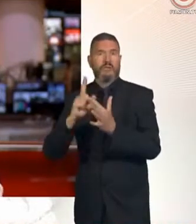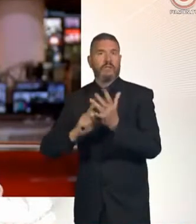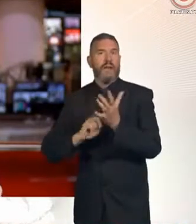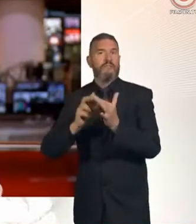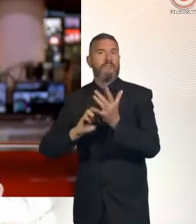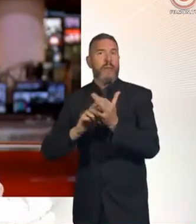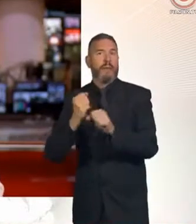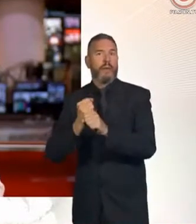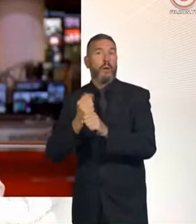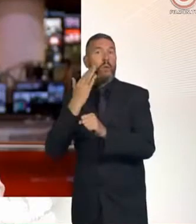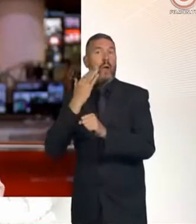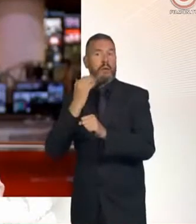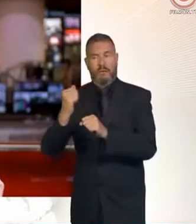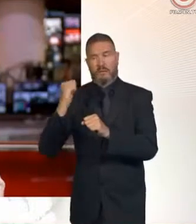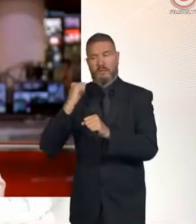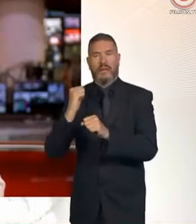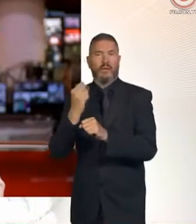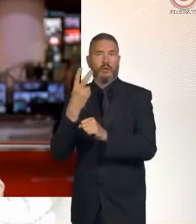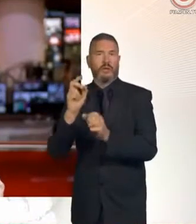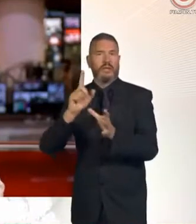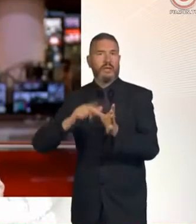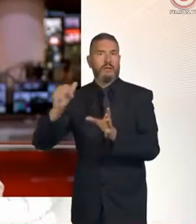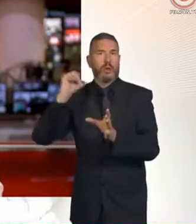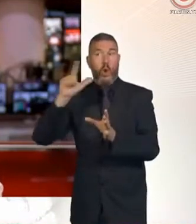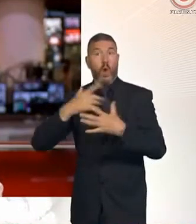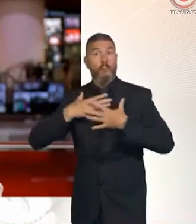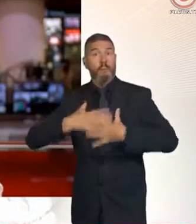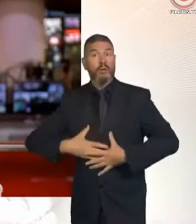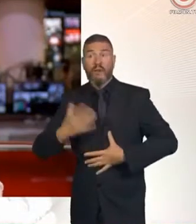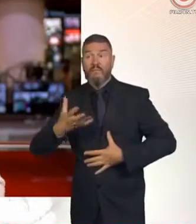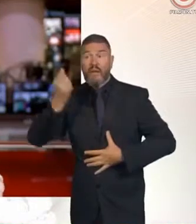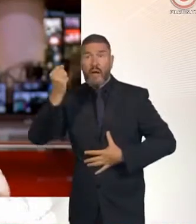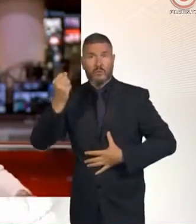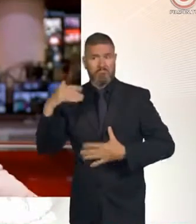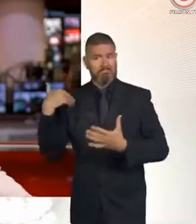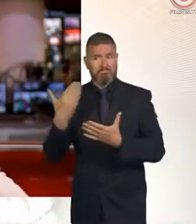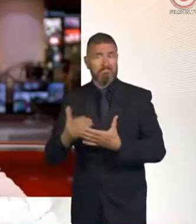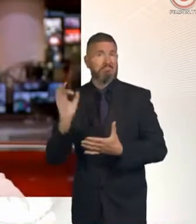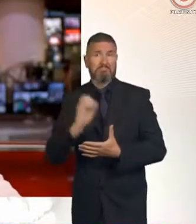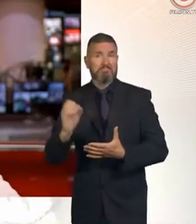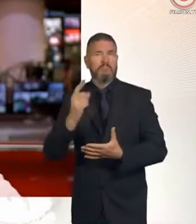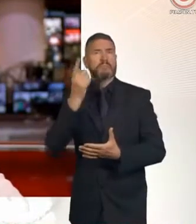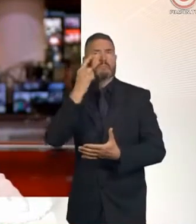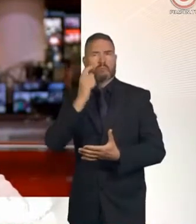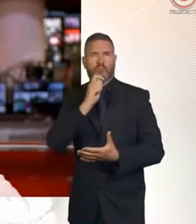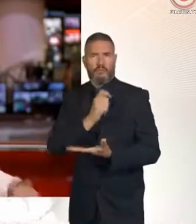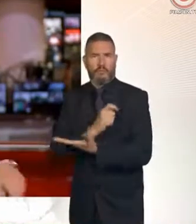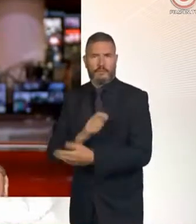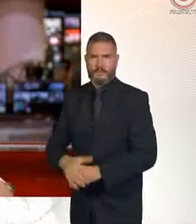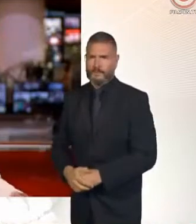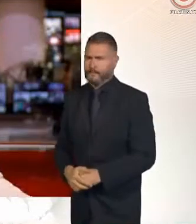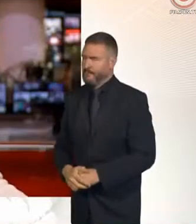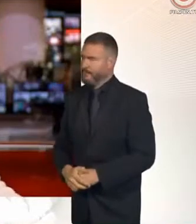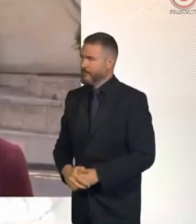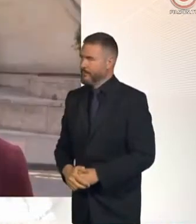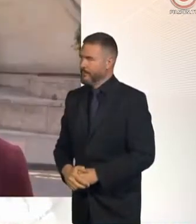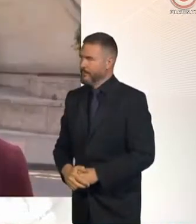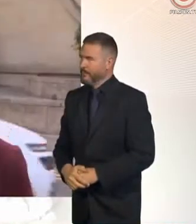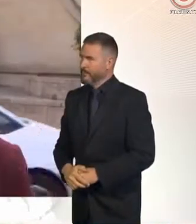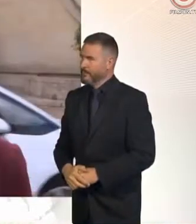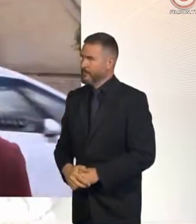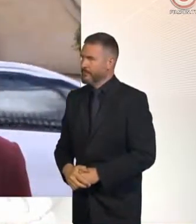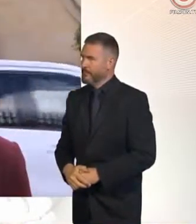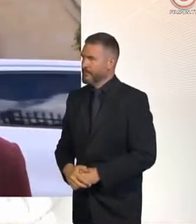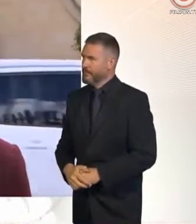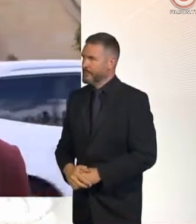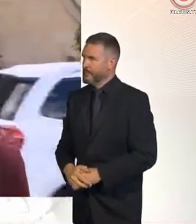and January 2000. Her body has never been found. Lorna Gordon joins me from the court. very distressing